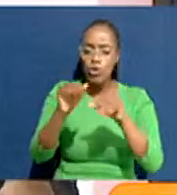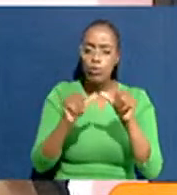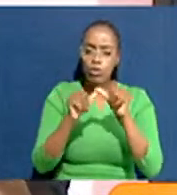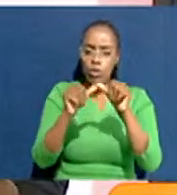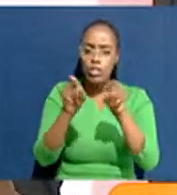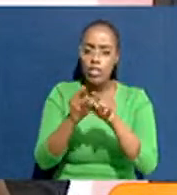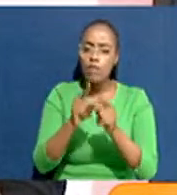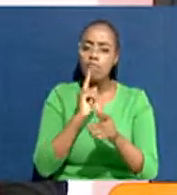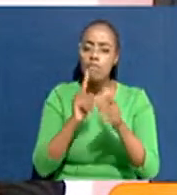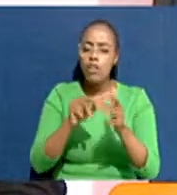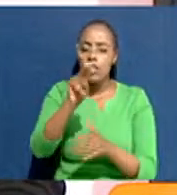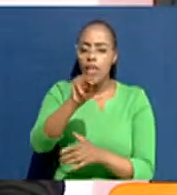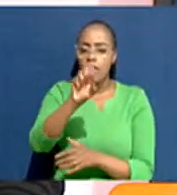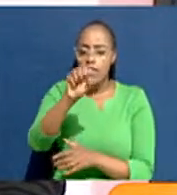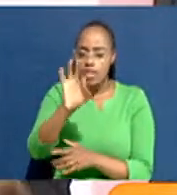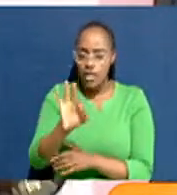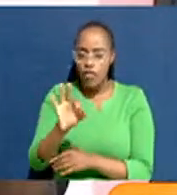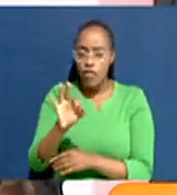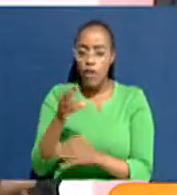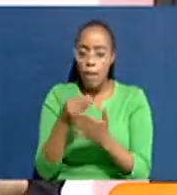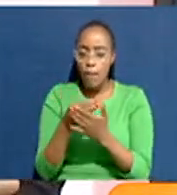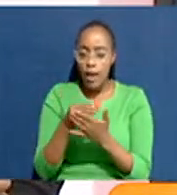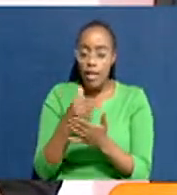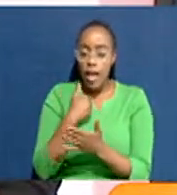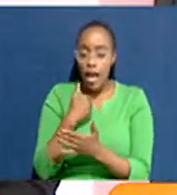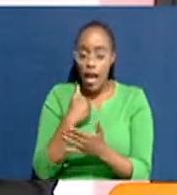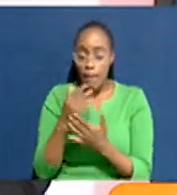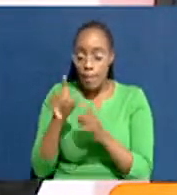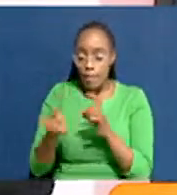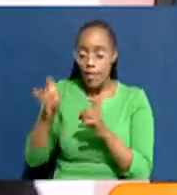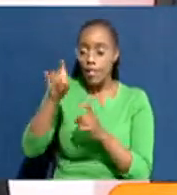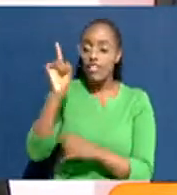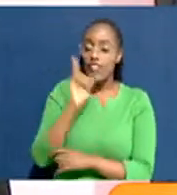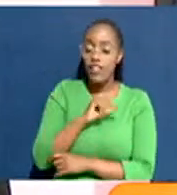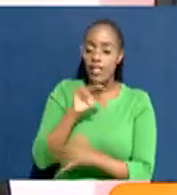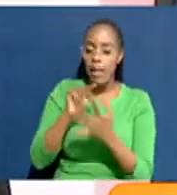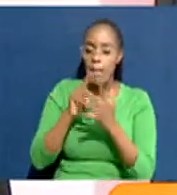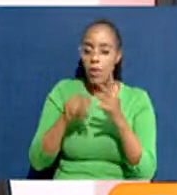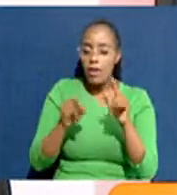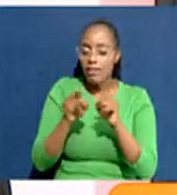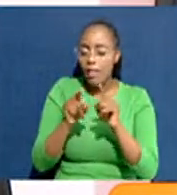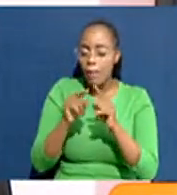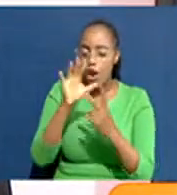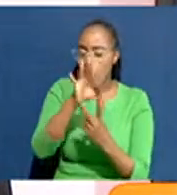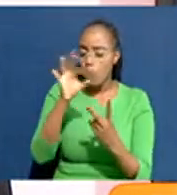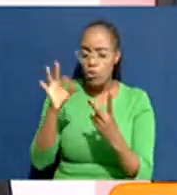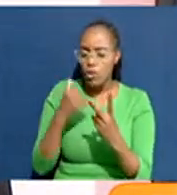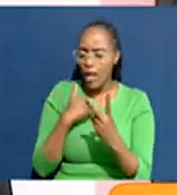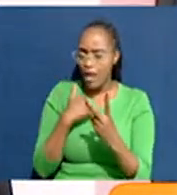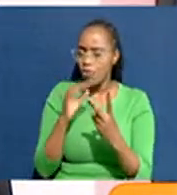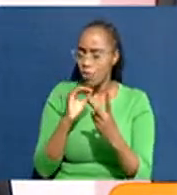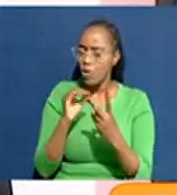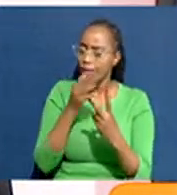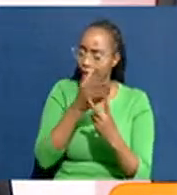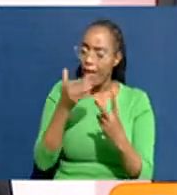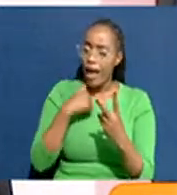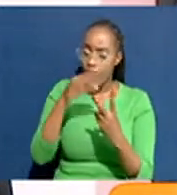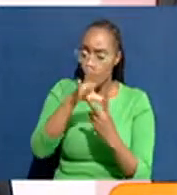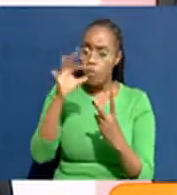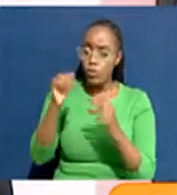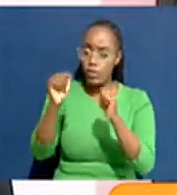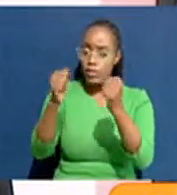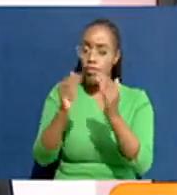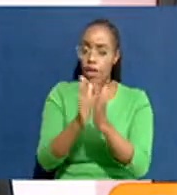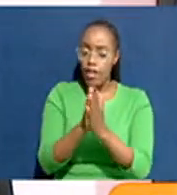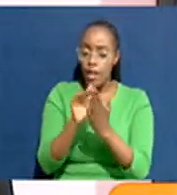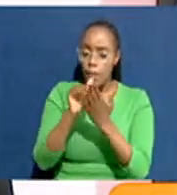And as we have said, NSSF amounts are already being increased. Yeah. As we talk. So it's not like there are no options that are safer, that